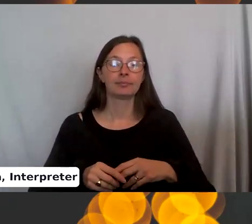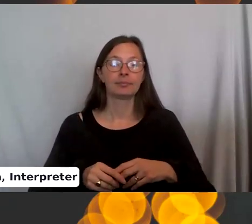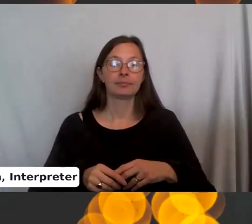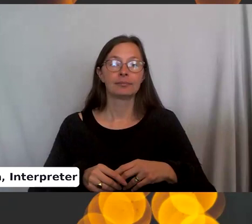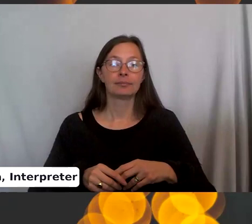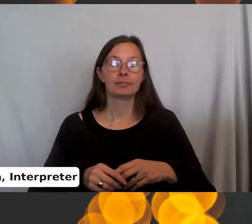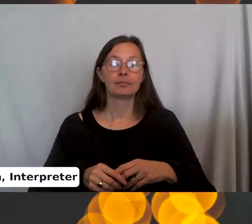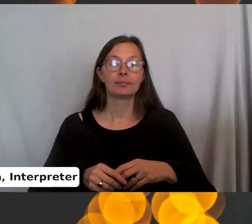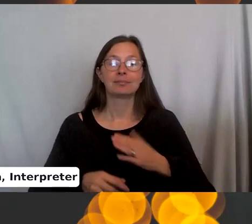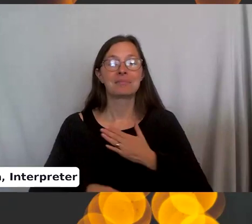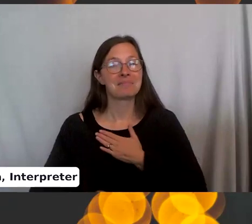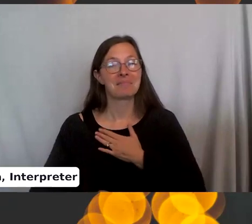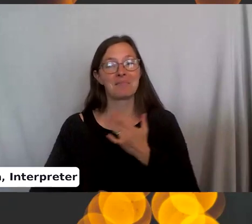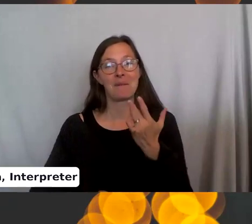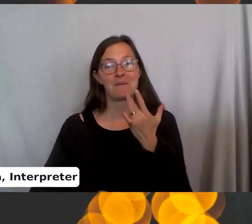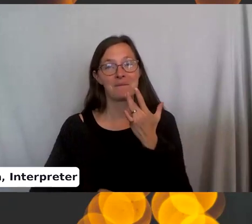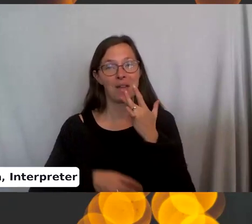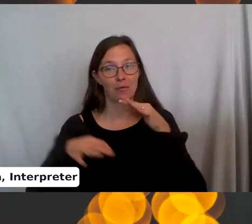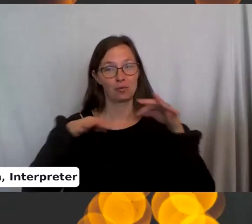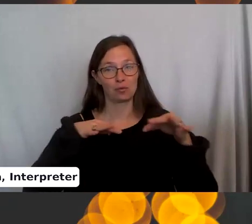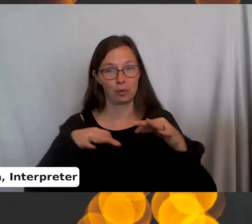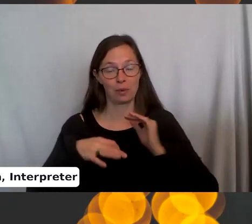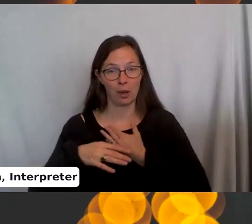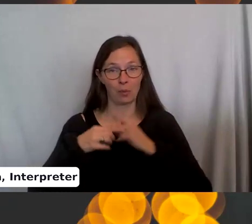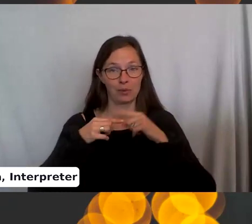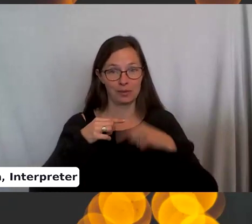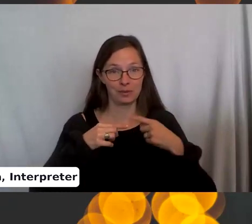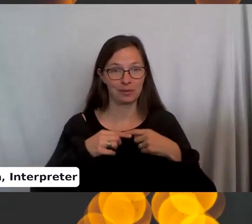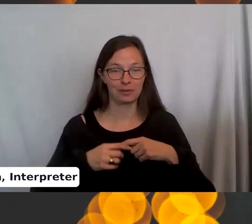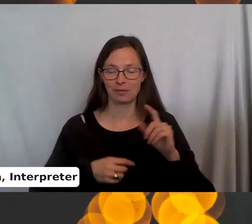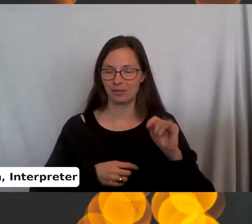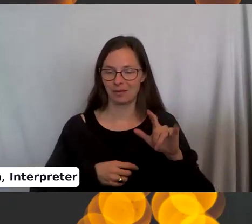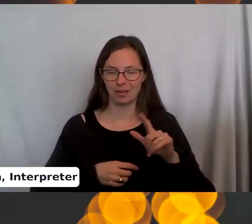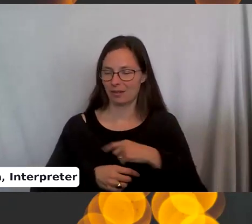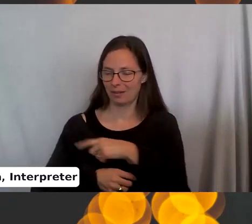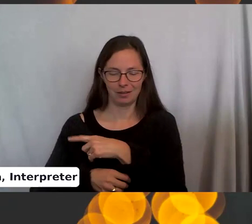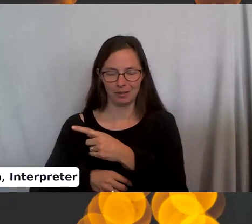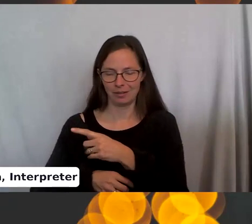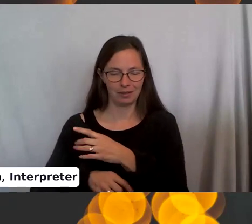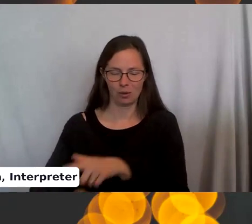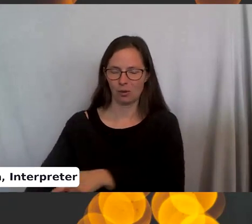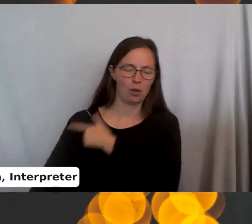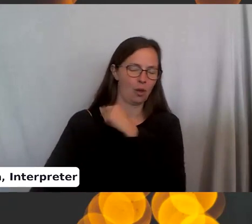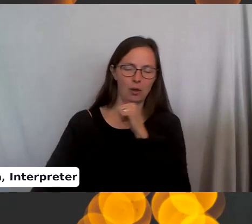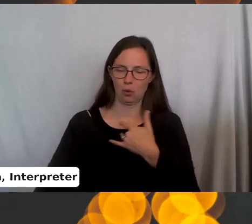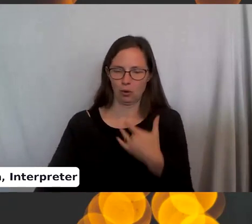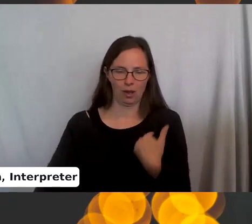Here is my favorite description of these stitches. Sorry, that is the tail. It is just much longer than I usually have.